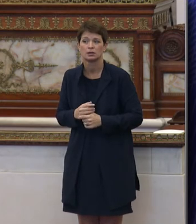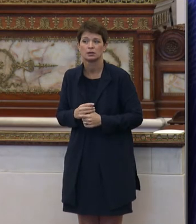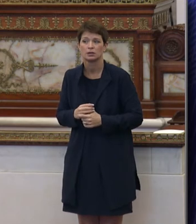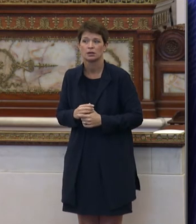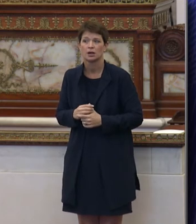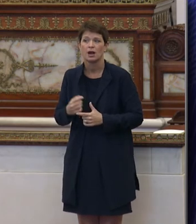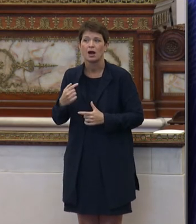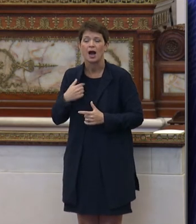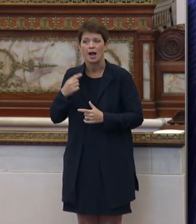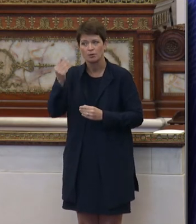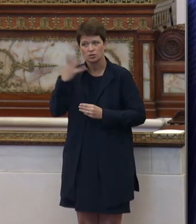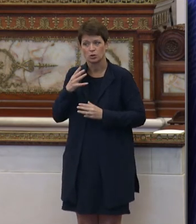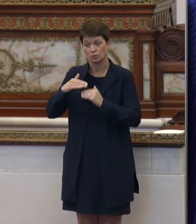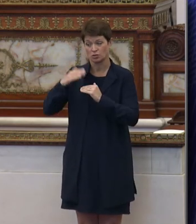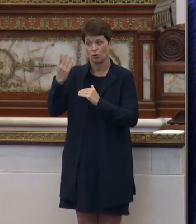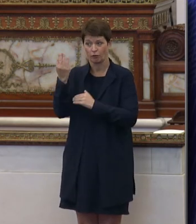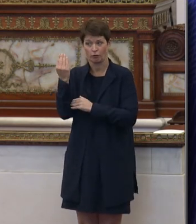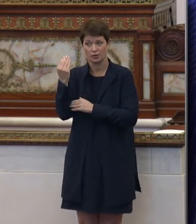That it was more than 14.